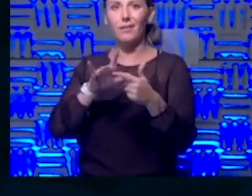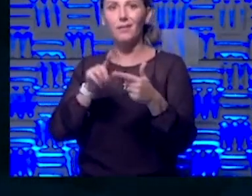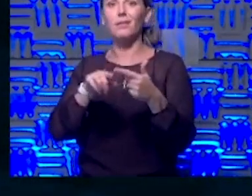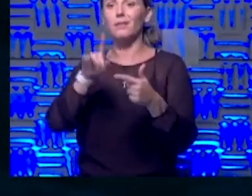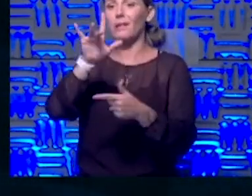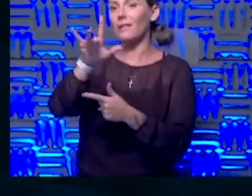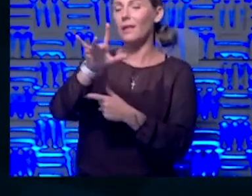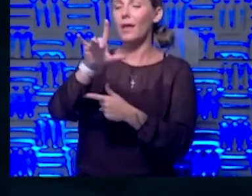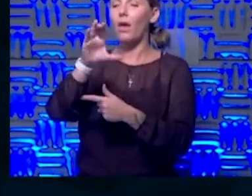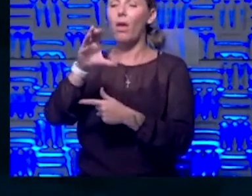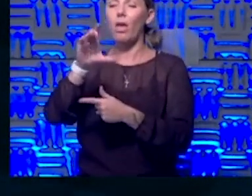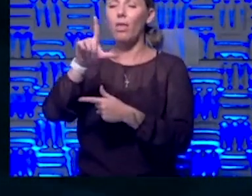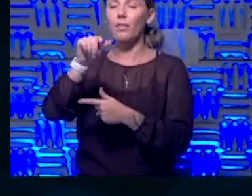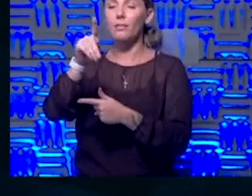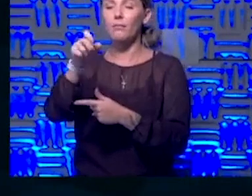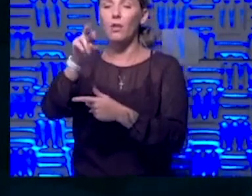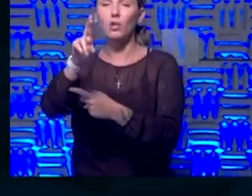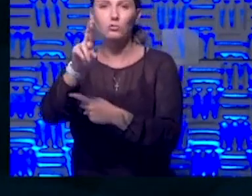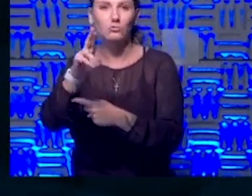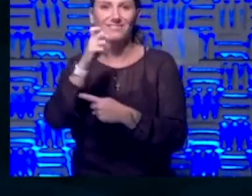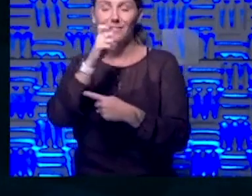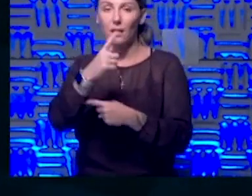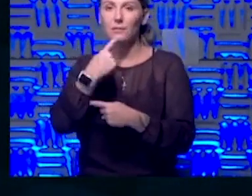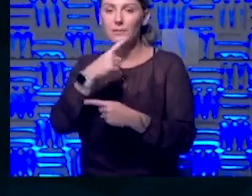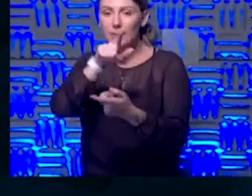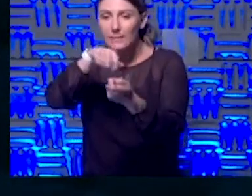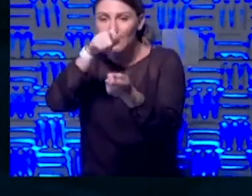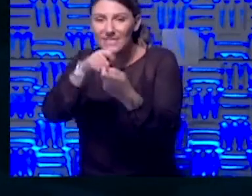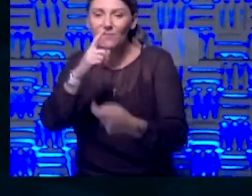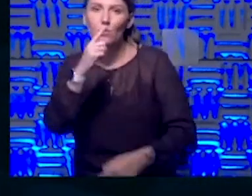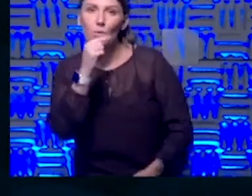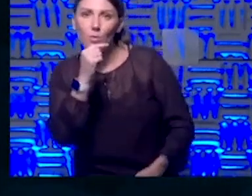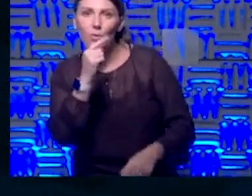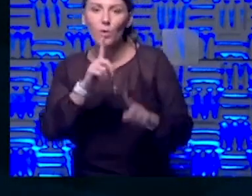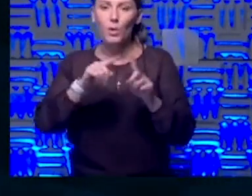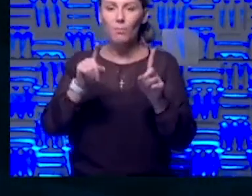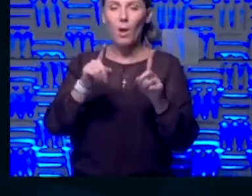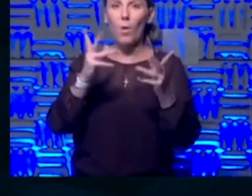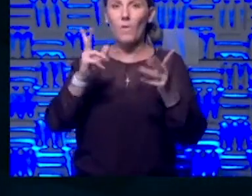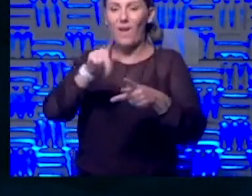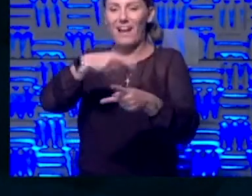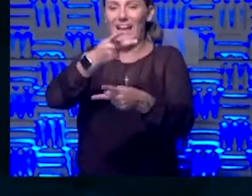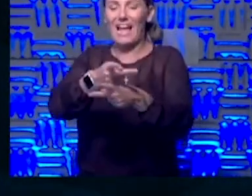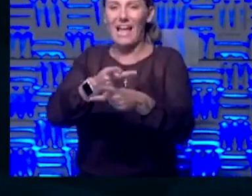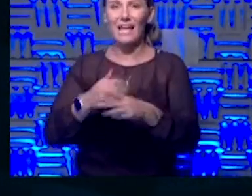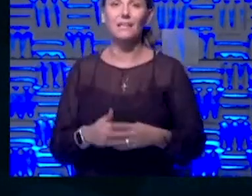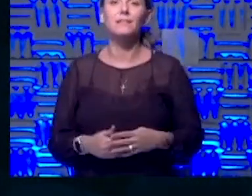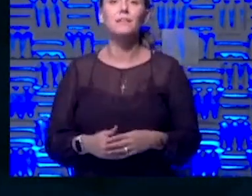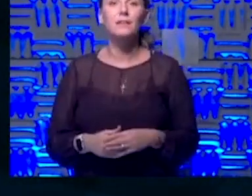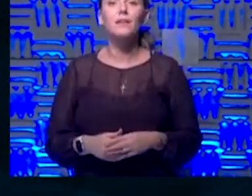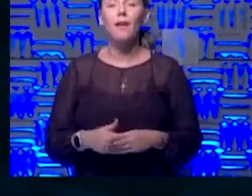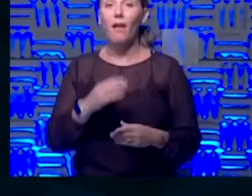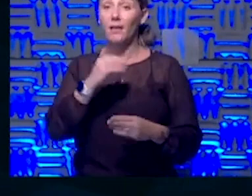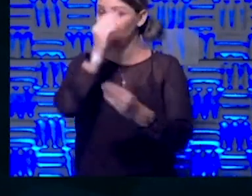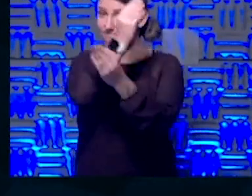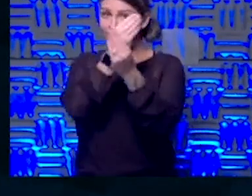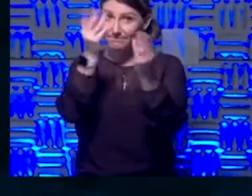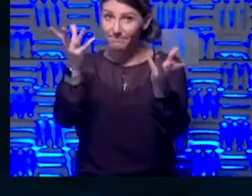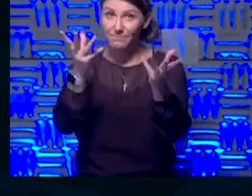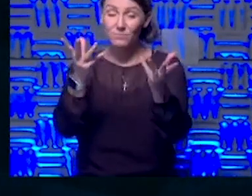can kind of, it's not going to tell you specific who, but it's going to tell you what kind. And I can tell you that like public